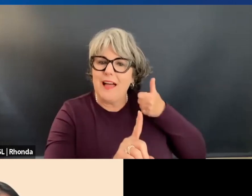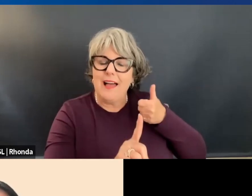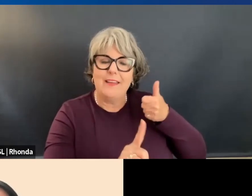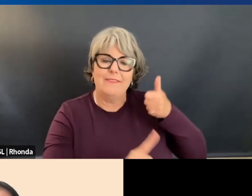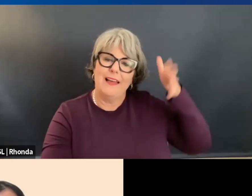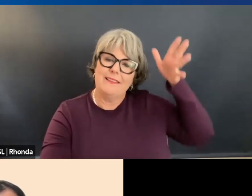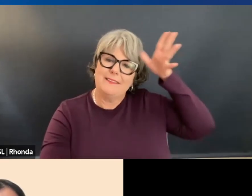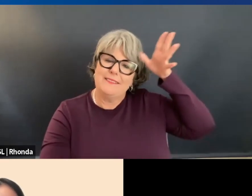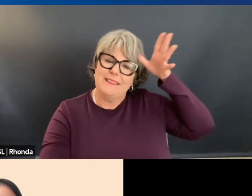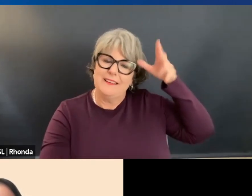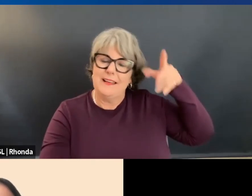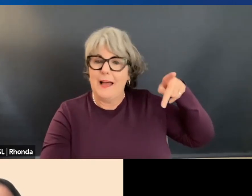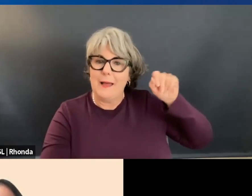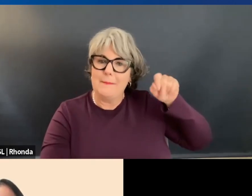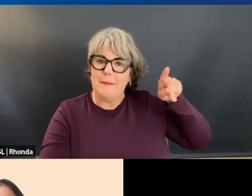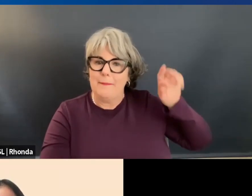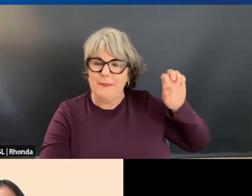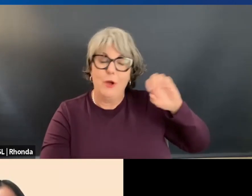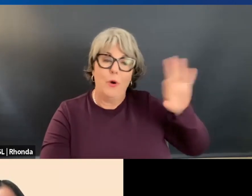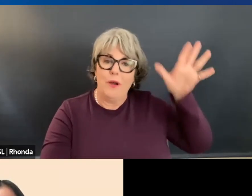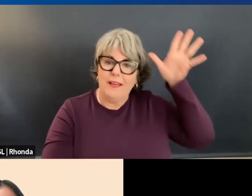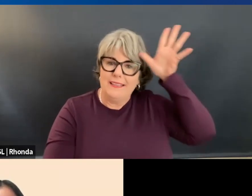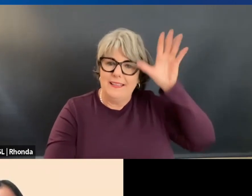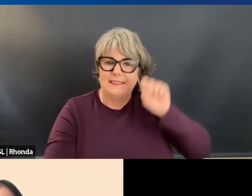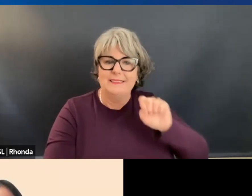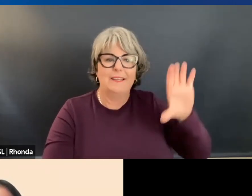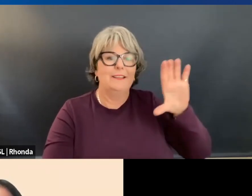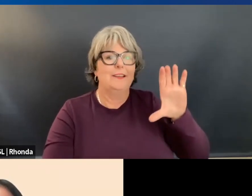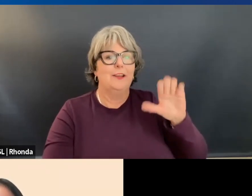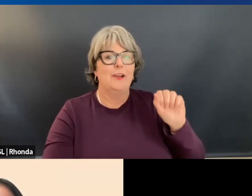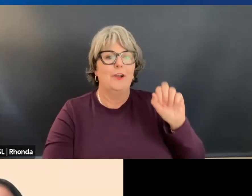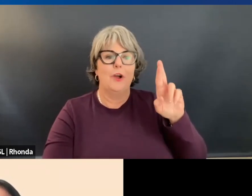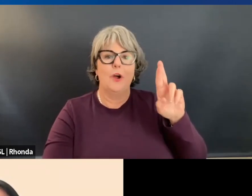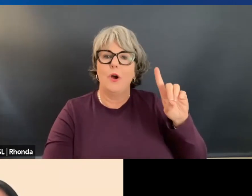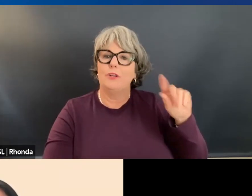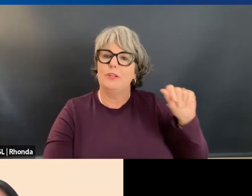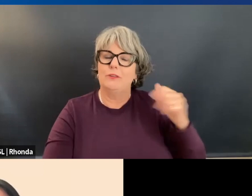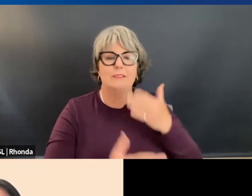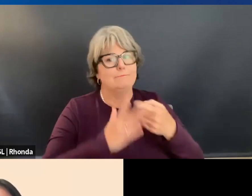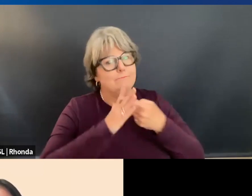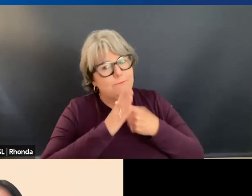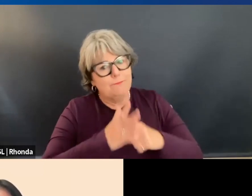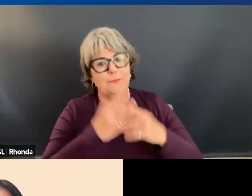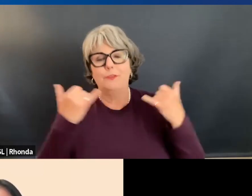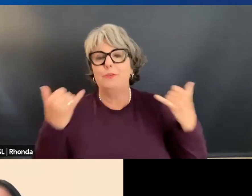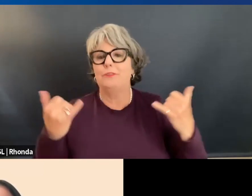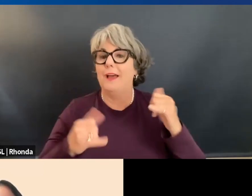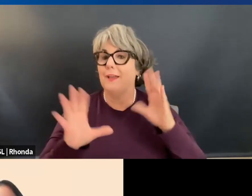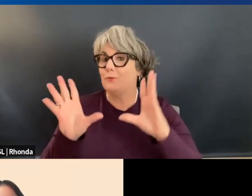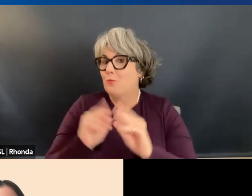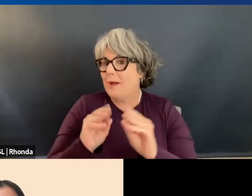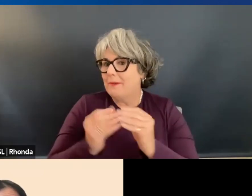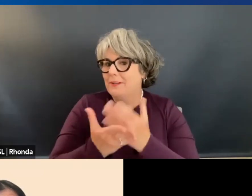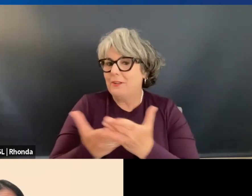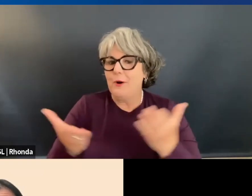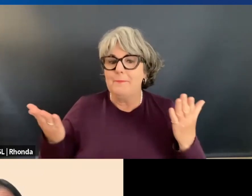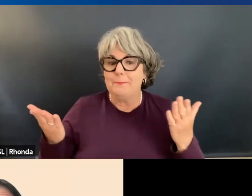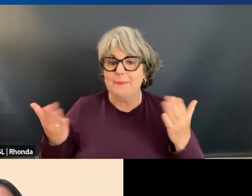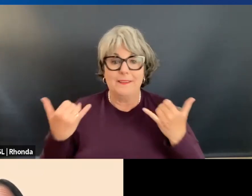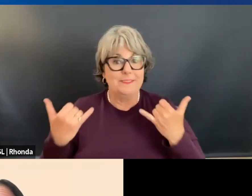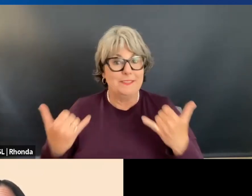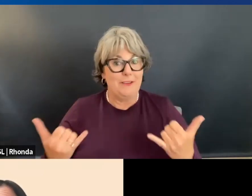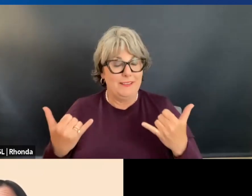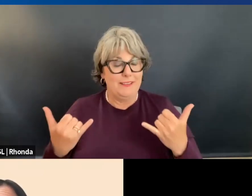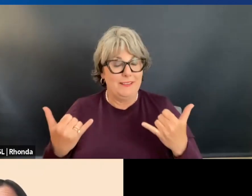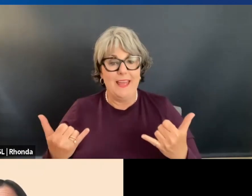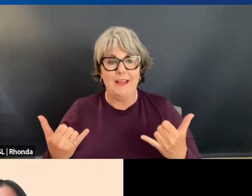papi, right? Or a dad. Secretary Cardona is such a nice way to kick off today's webinar. So now we're going to